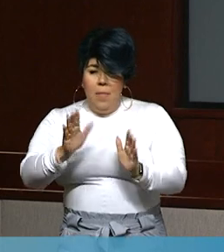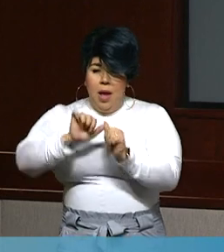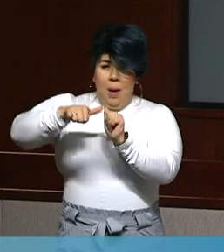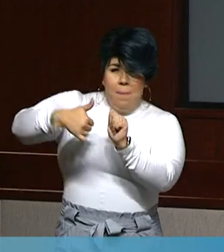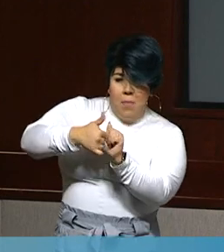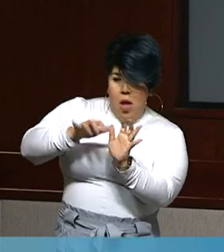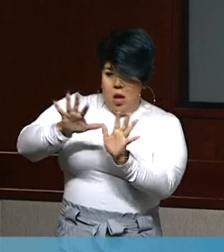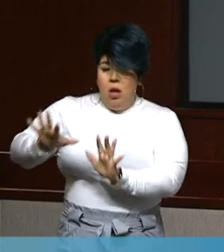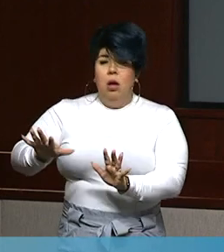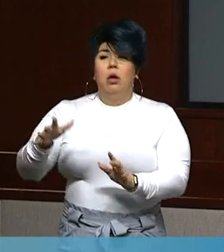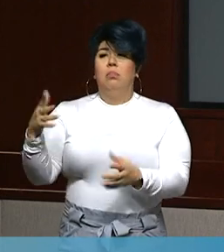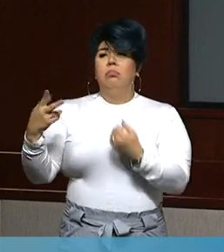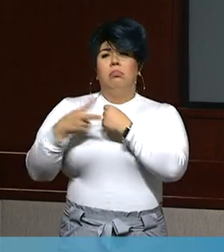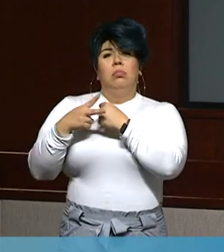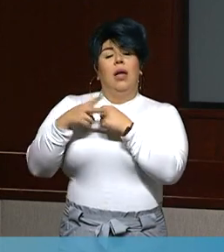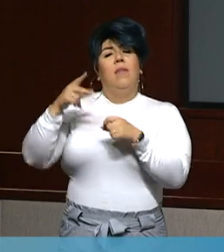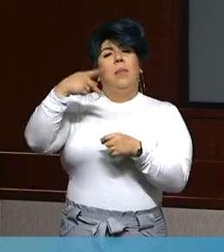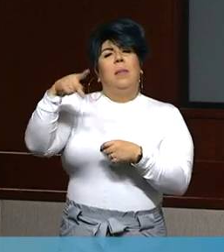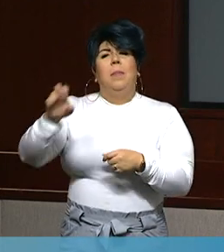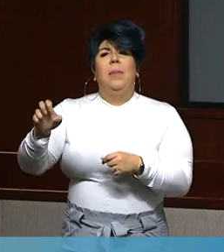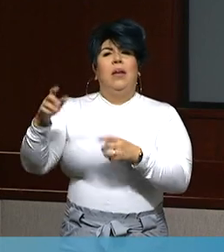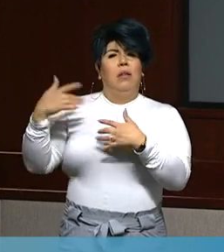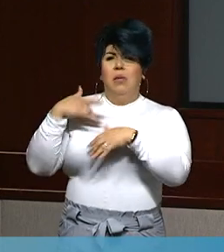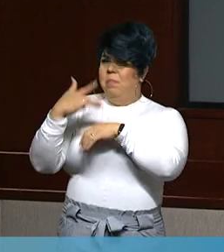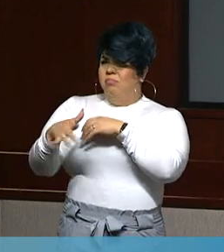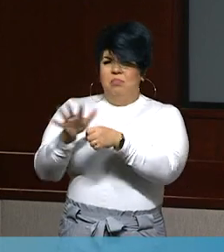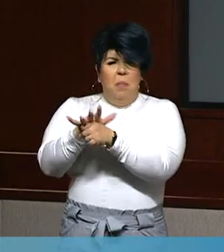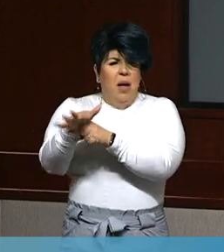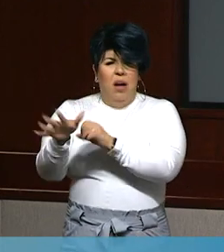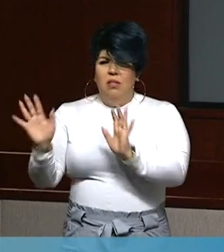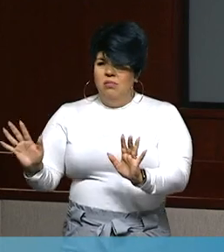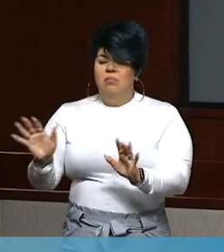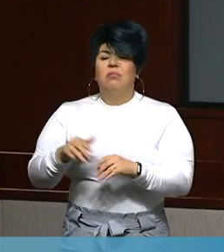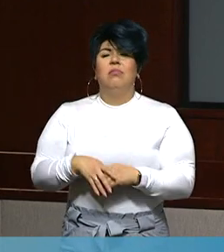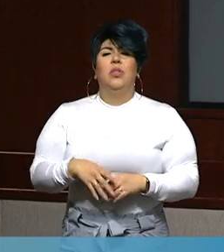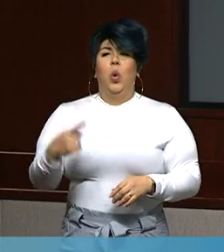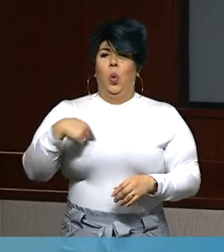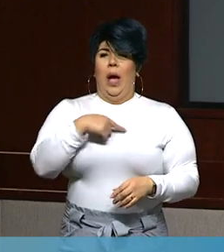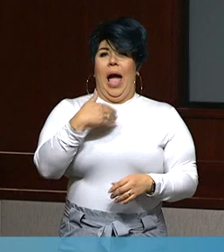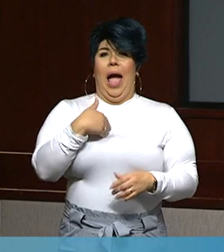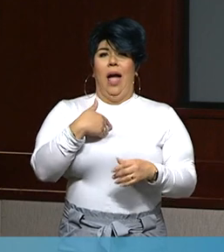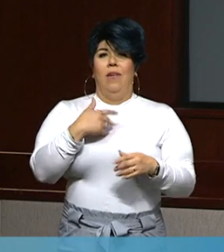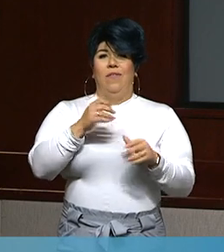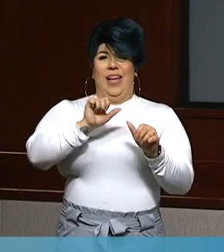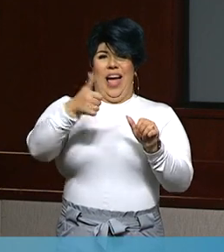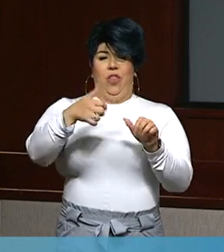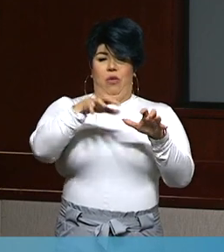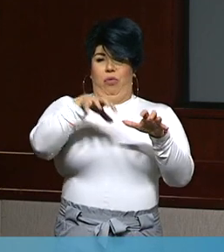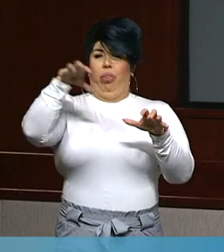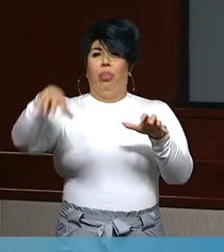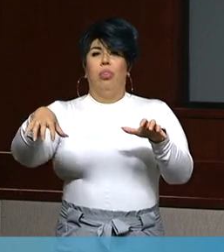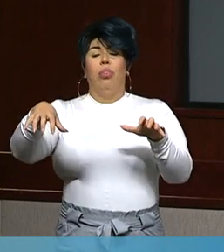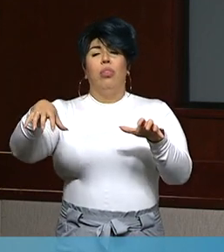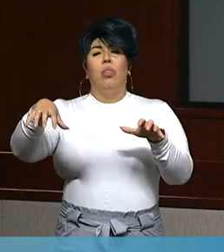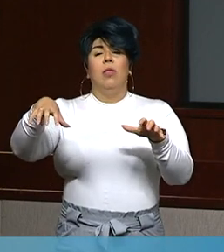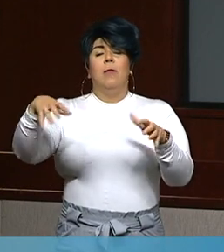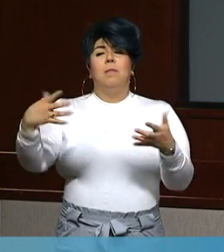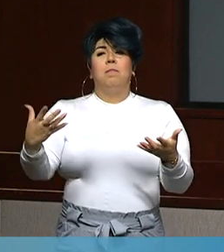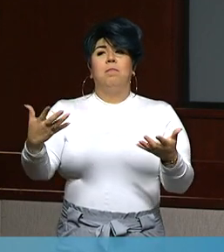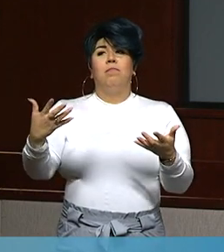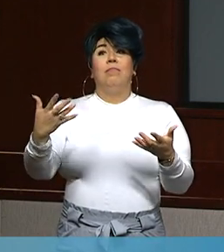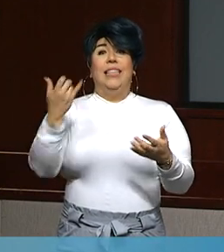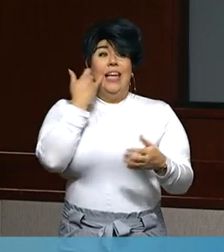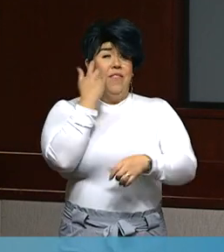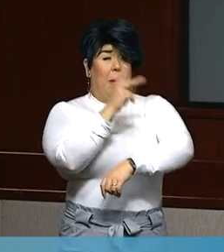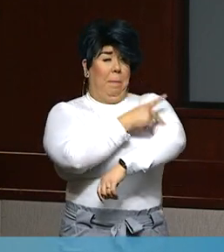PPE at this time. We have locations identified where we can place